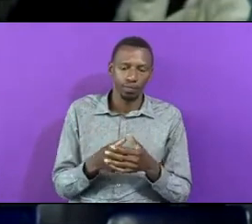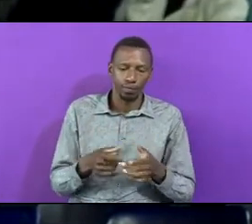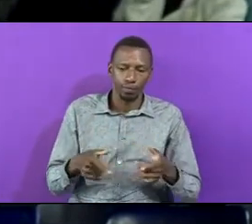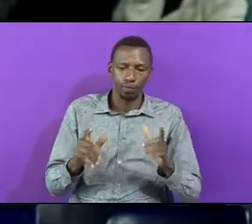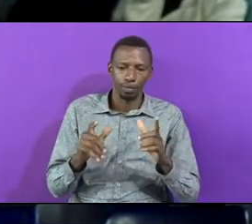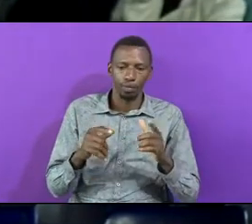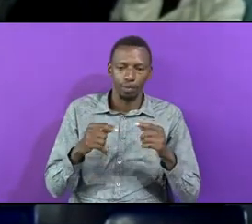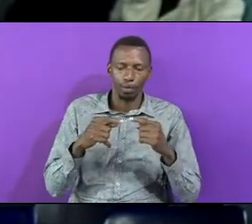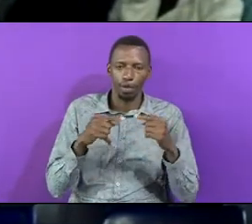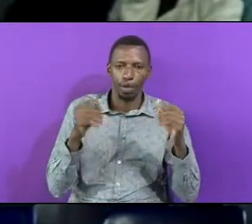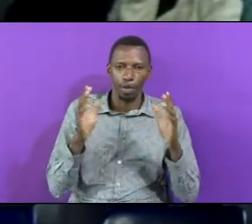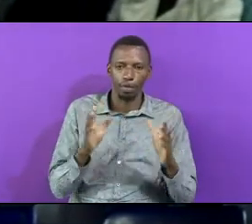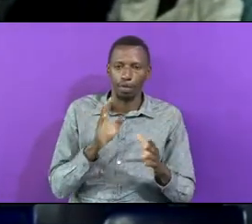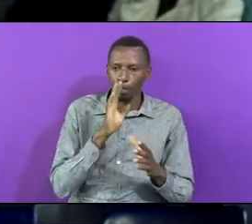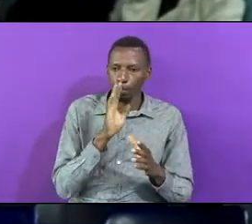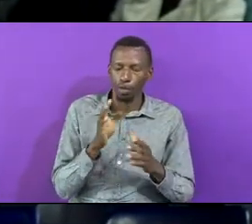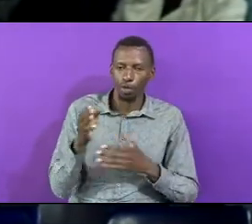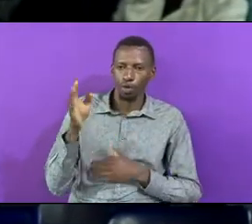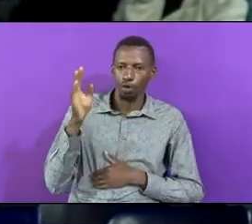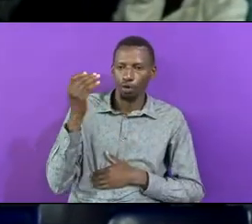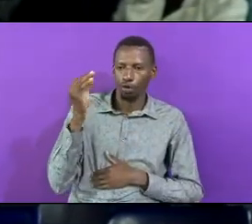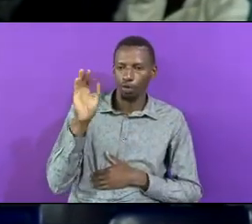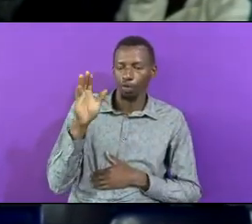Enemy To Be The God Of Your Home